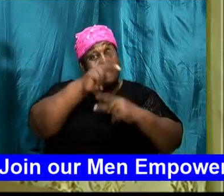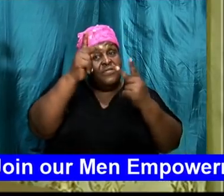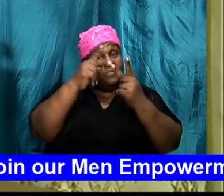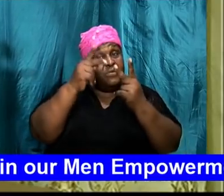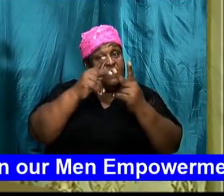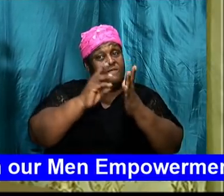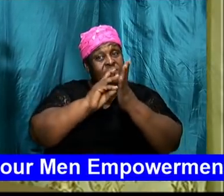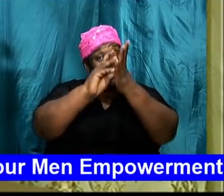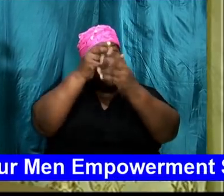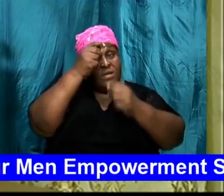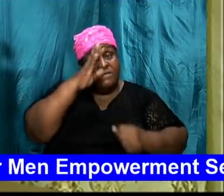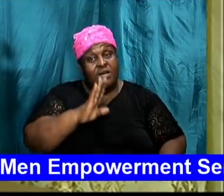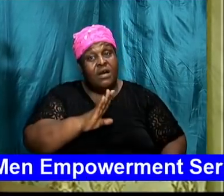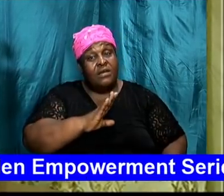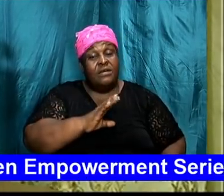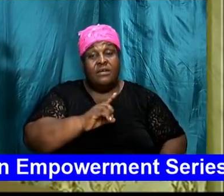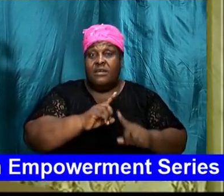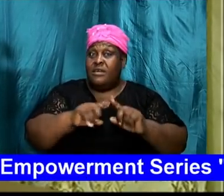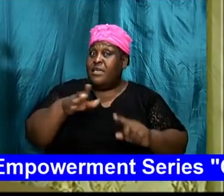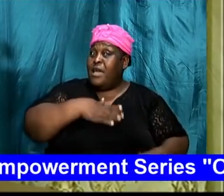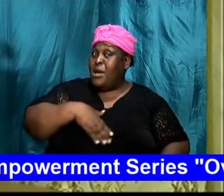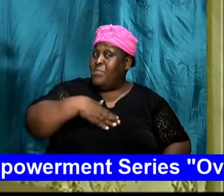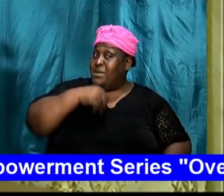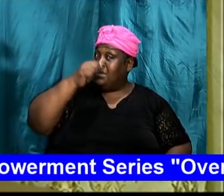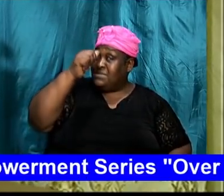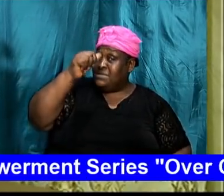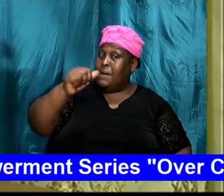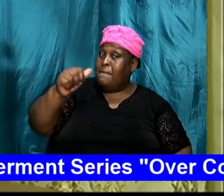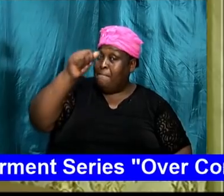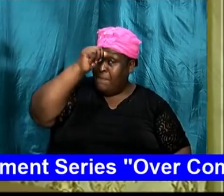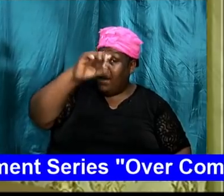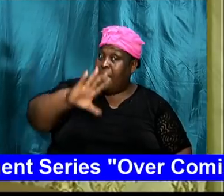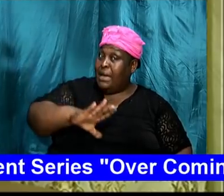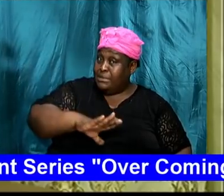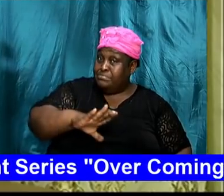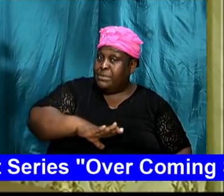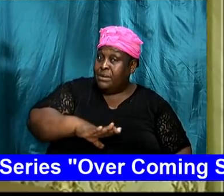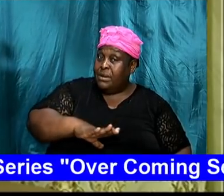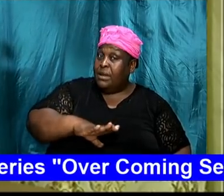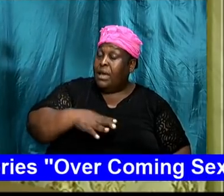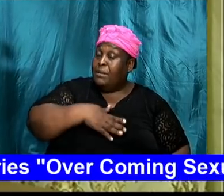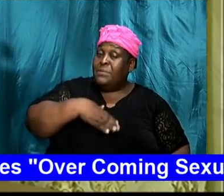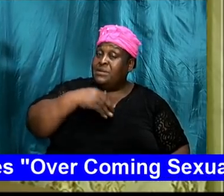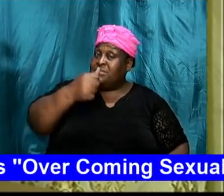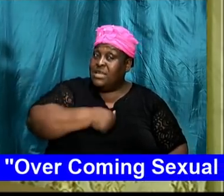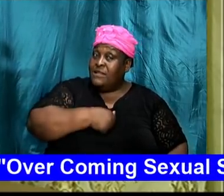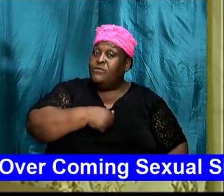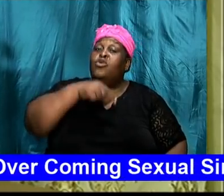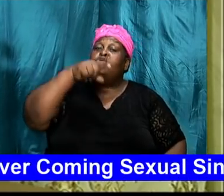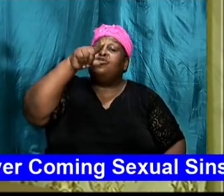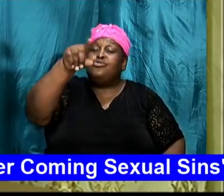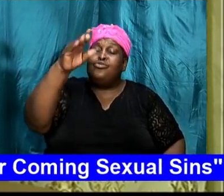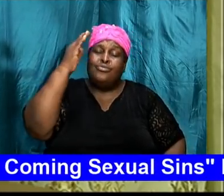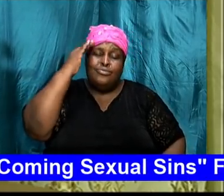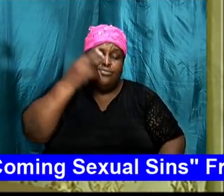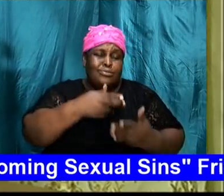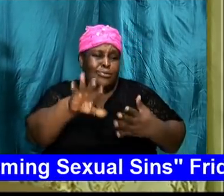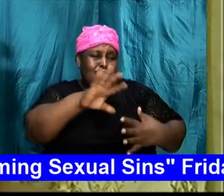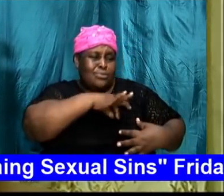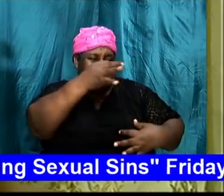you cannot please yourself but you know that the holy ghost was talking to you and you say boy God